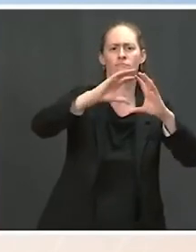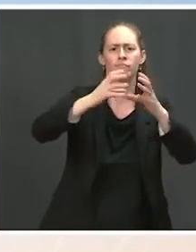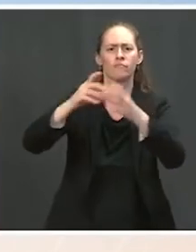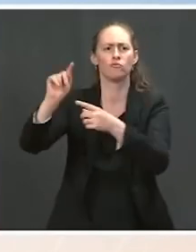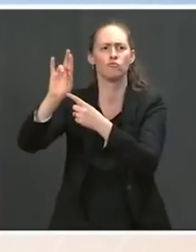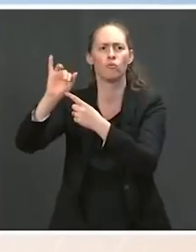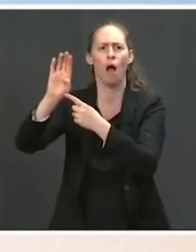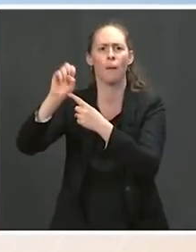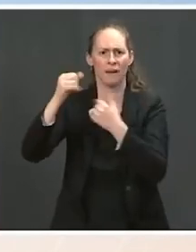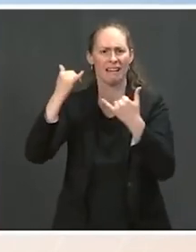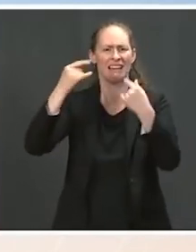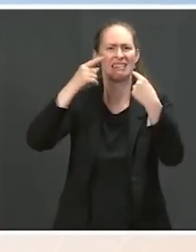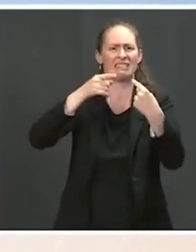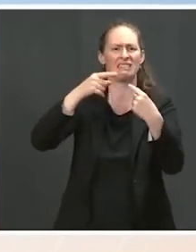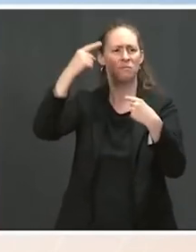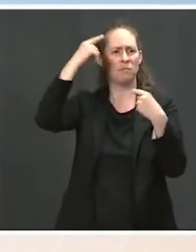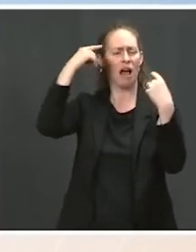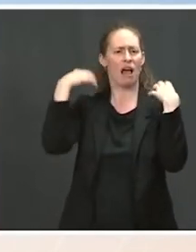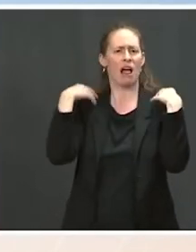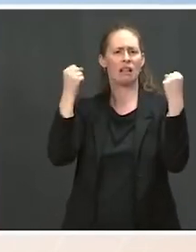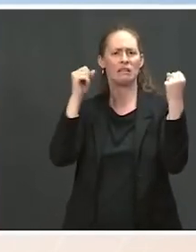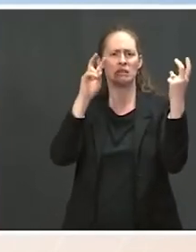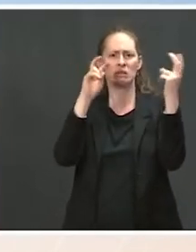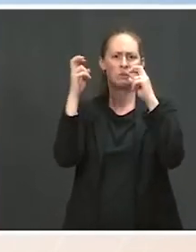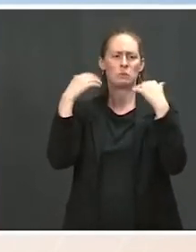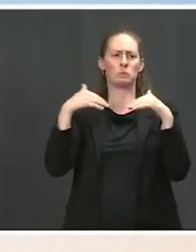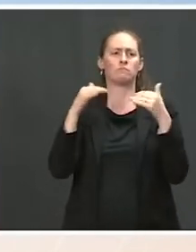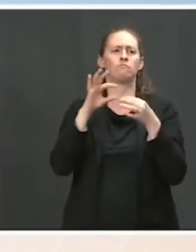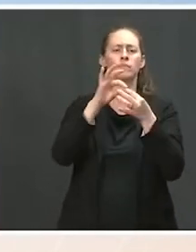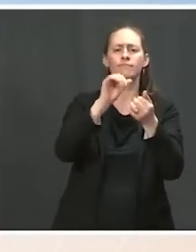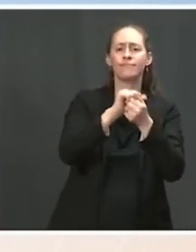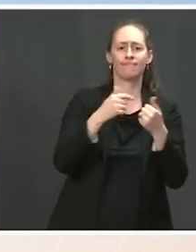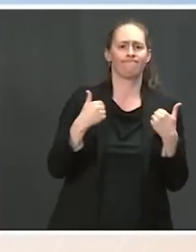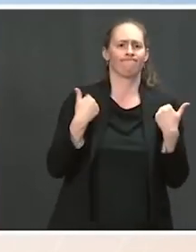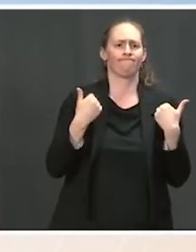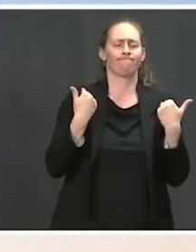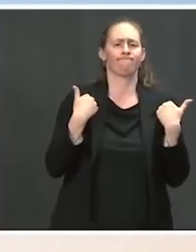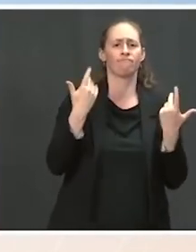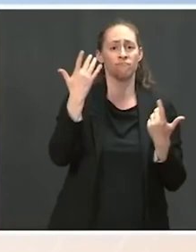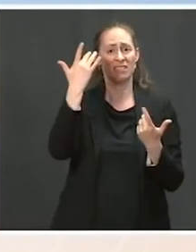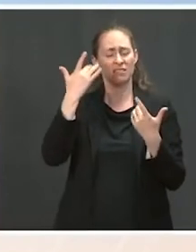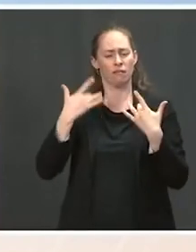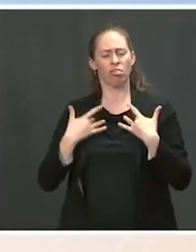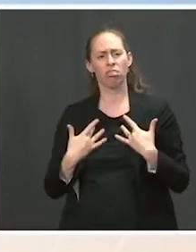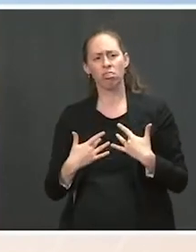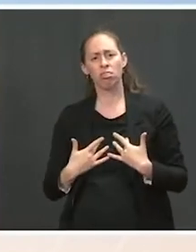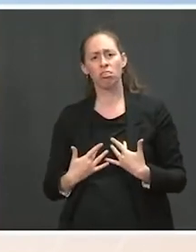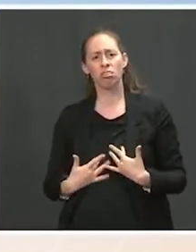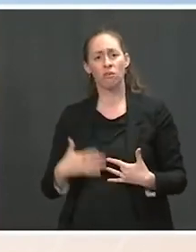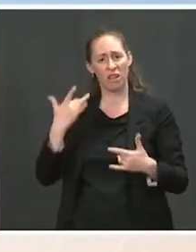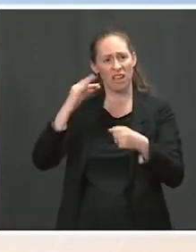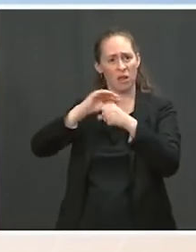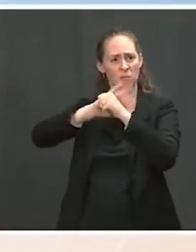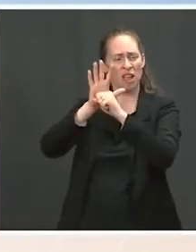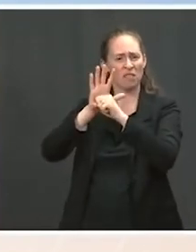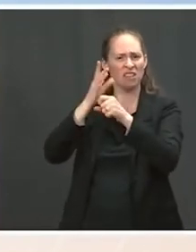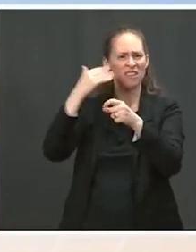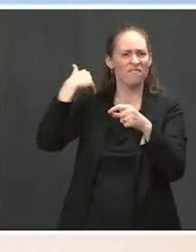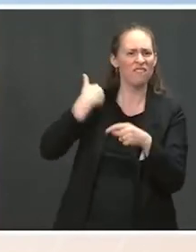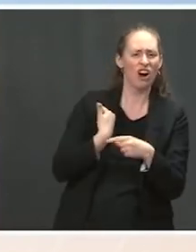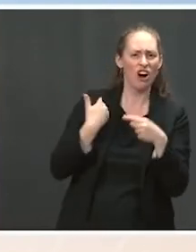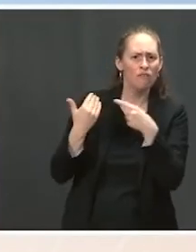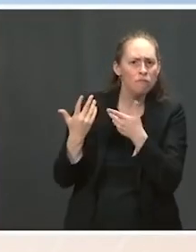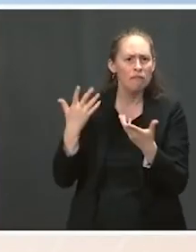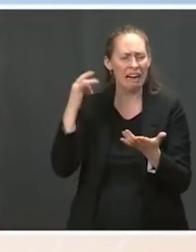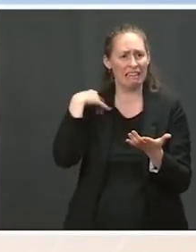around the country, but just teens struggling with depression during this pandemic. Is that one of — that issue that you guys are addressing in this domestic council?